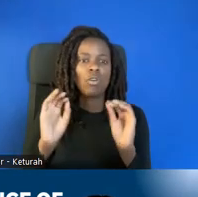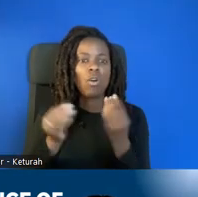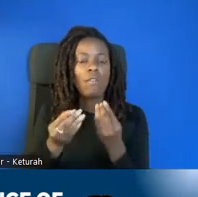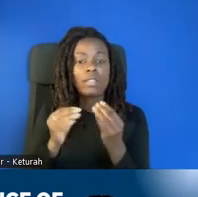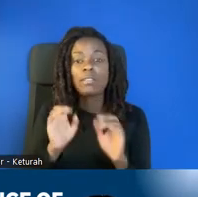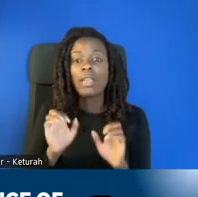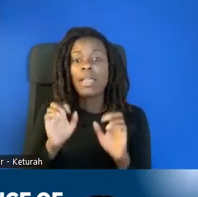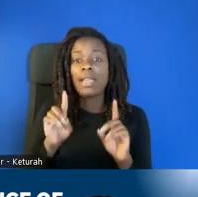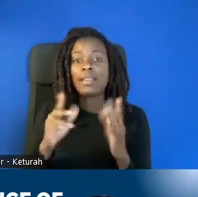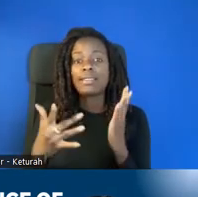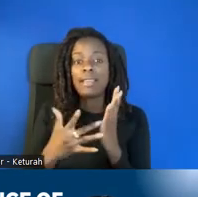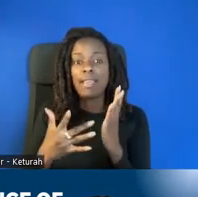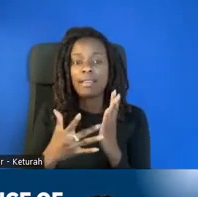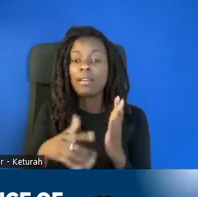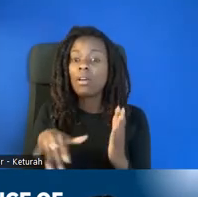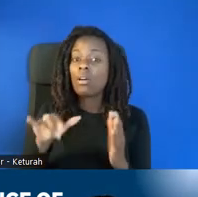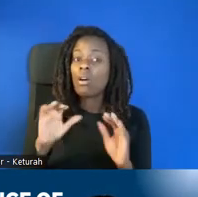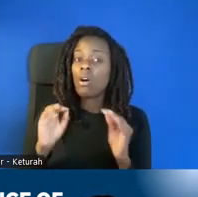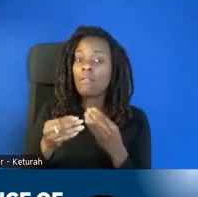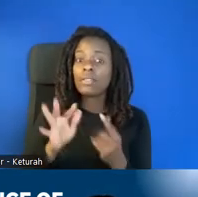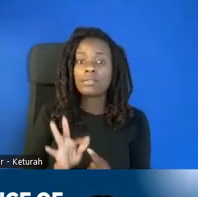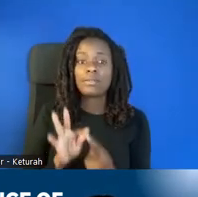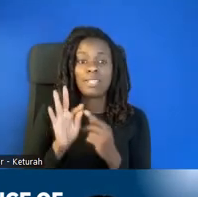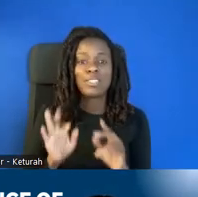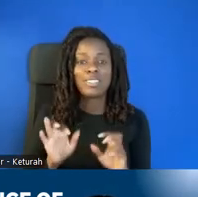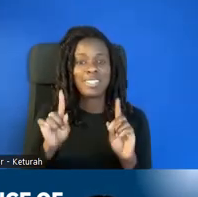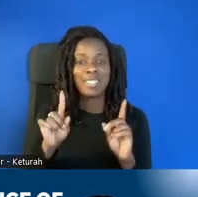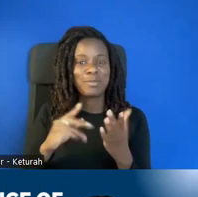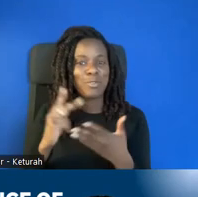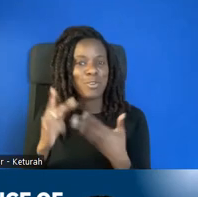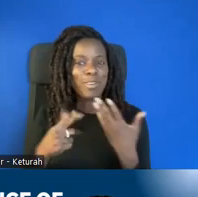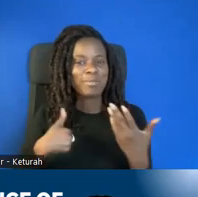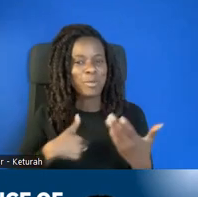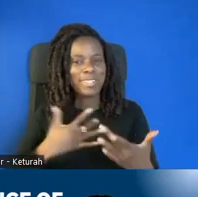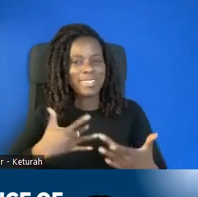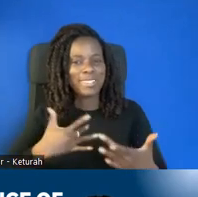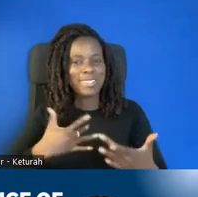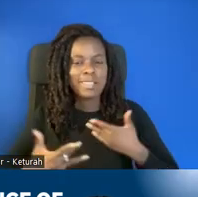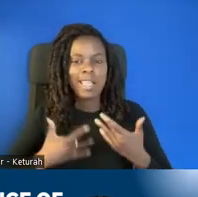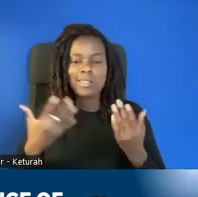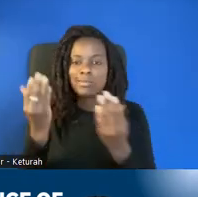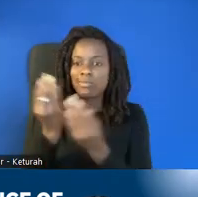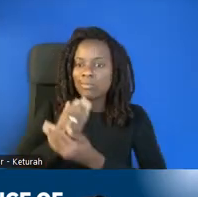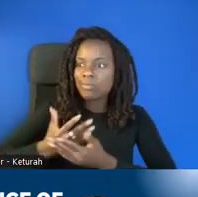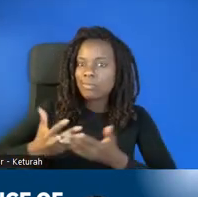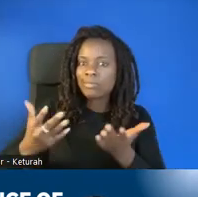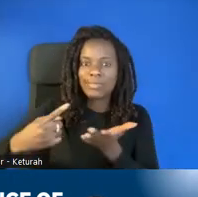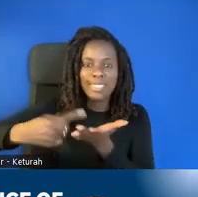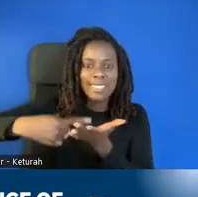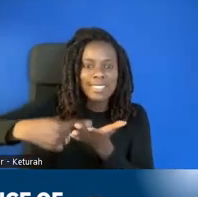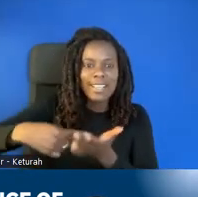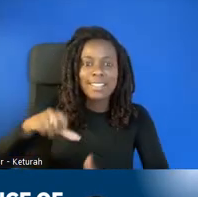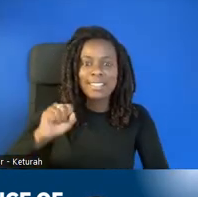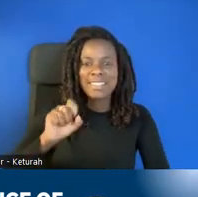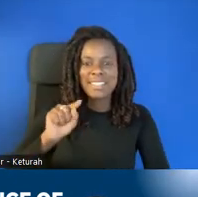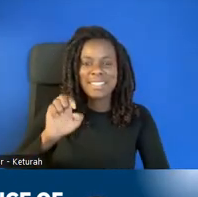Education Programs. We are really excited to share with you today about STEMI, so let's get